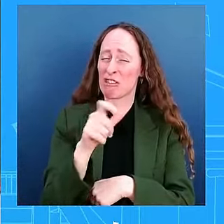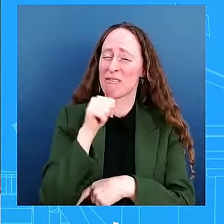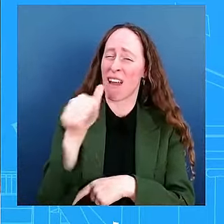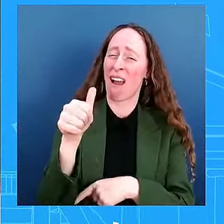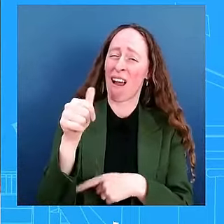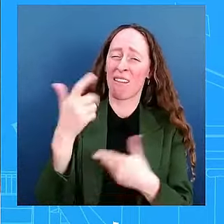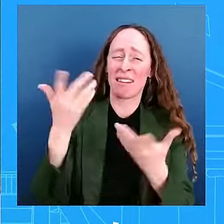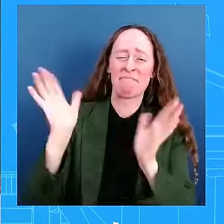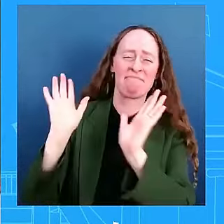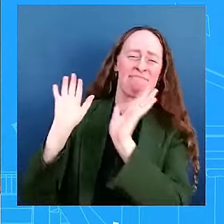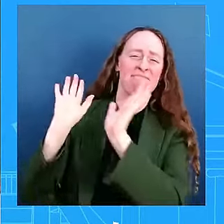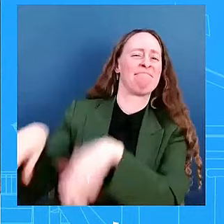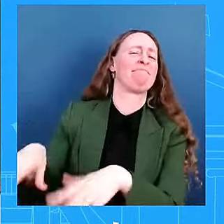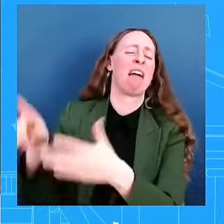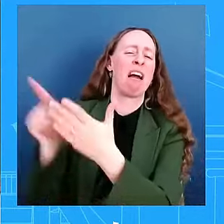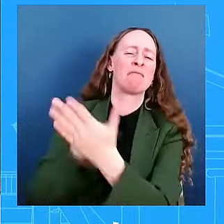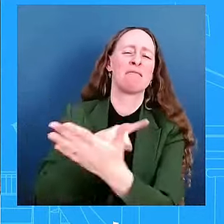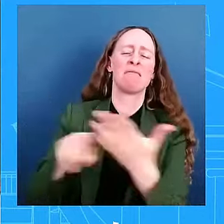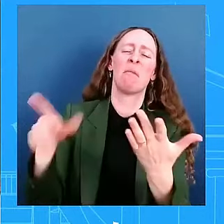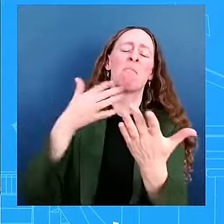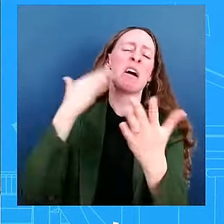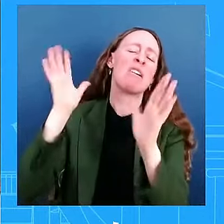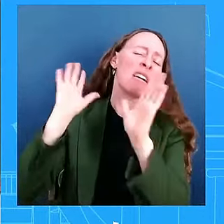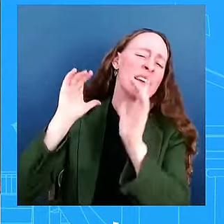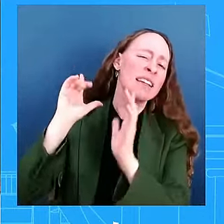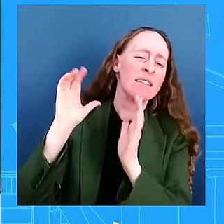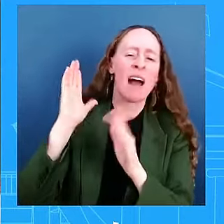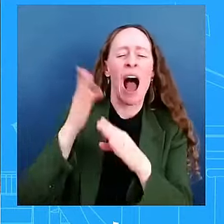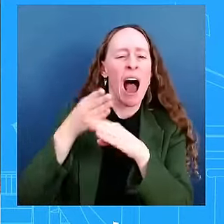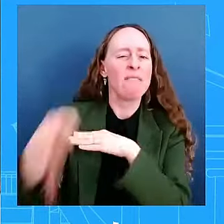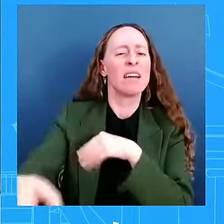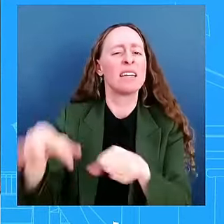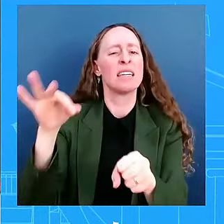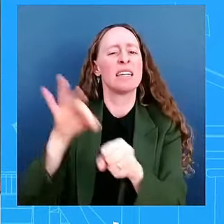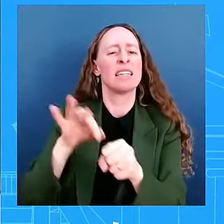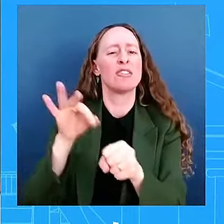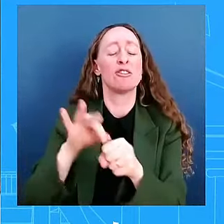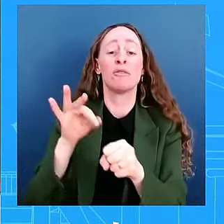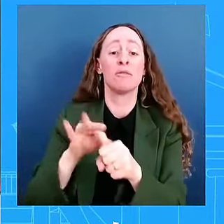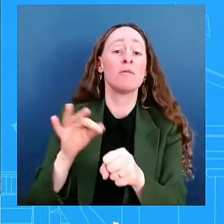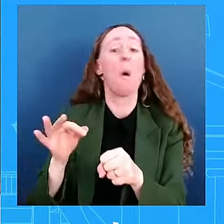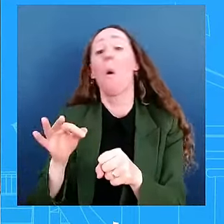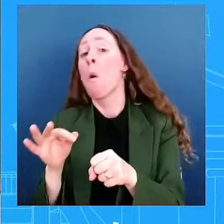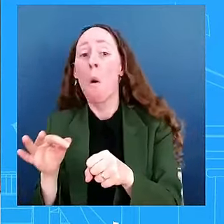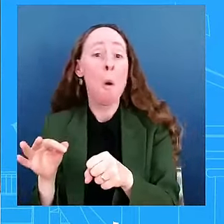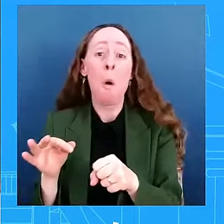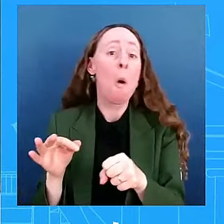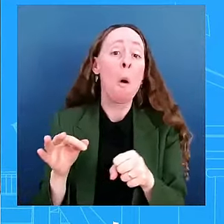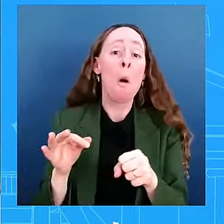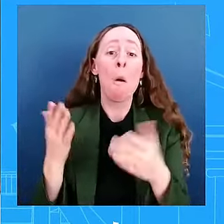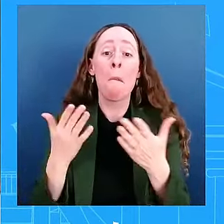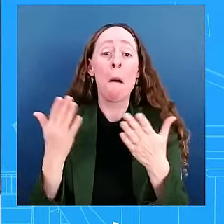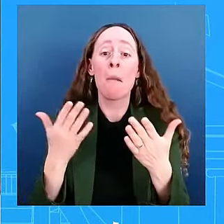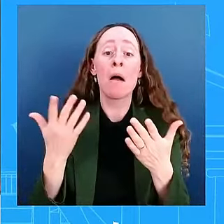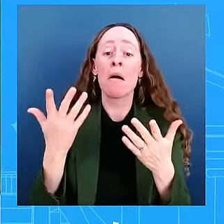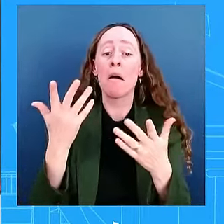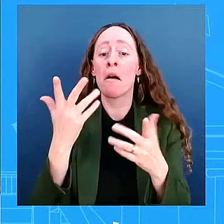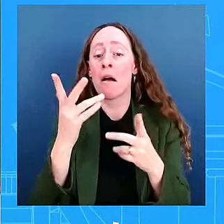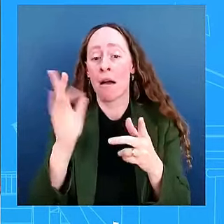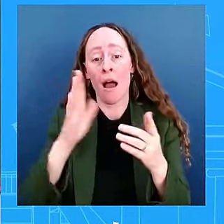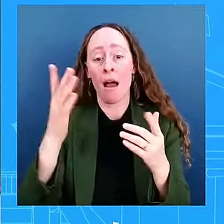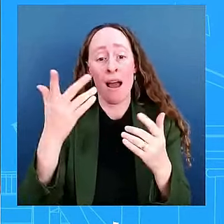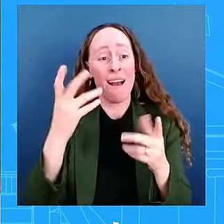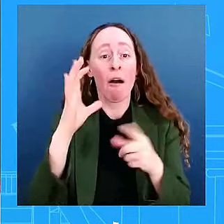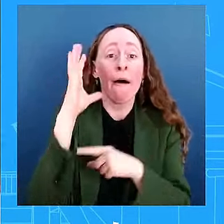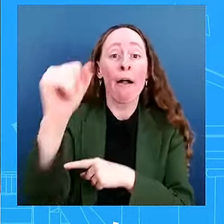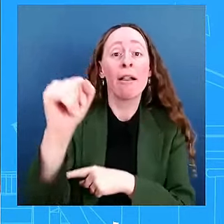or perhaps even dialing back some of the Delaware travel, just to help lighten the load on